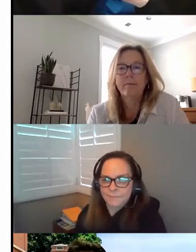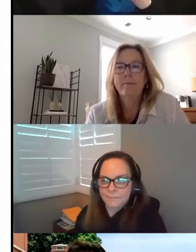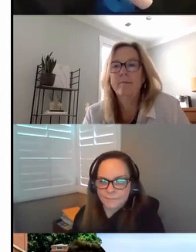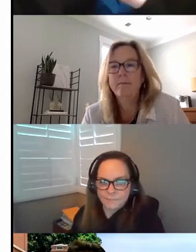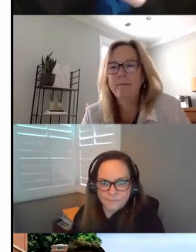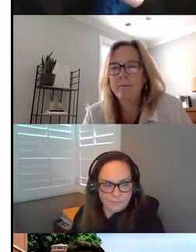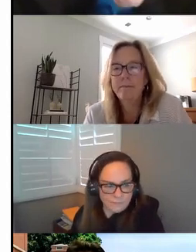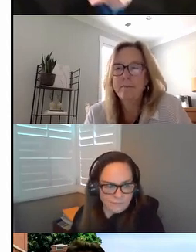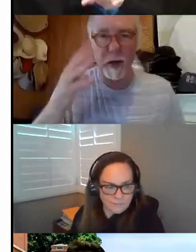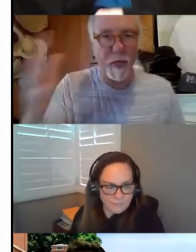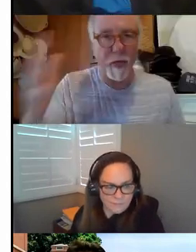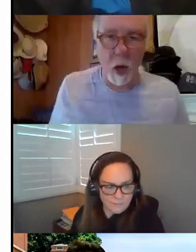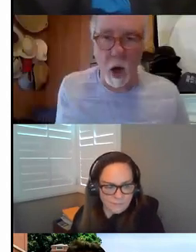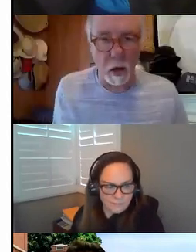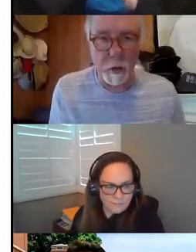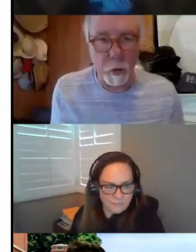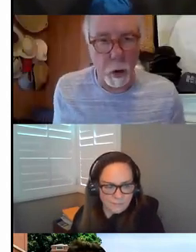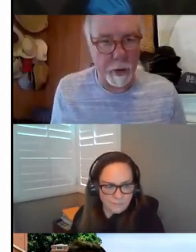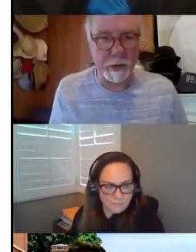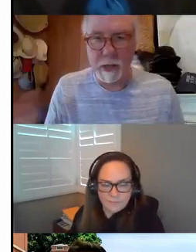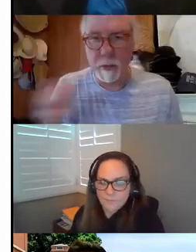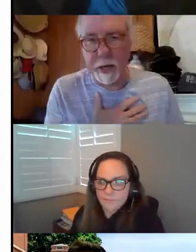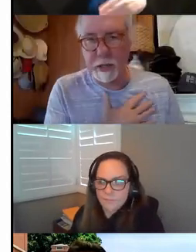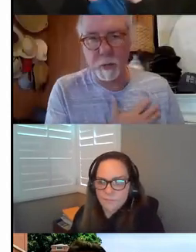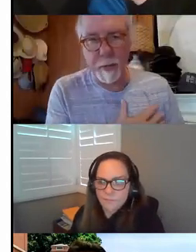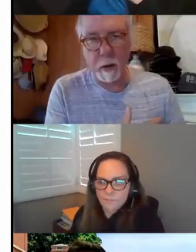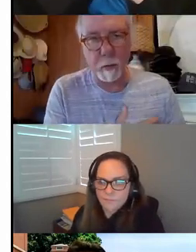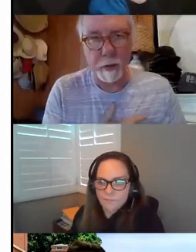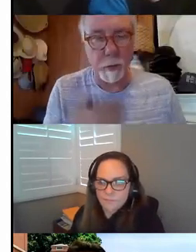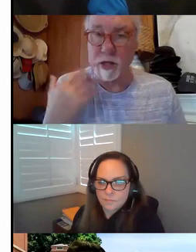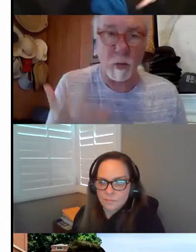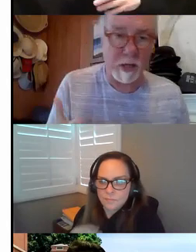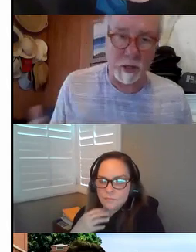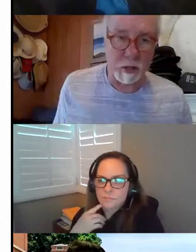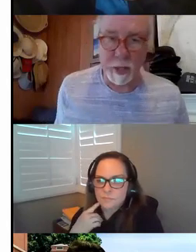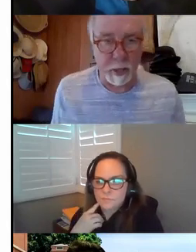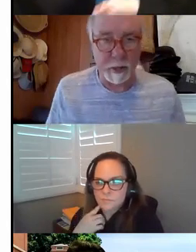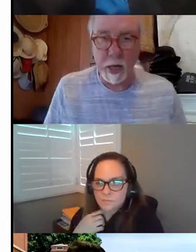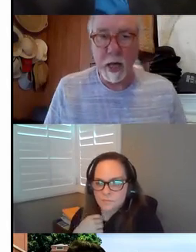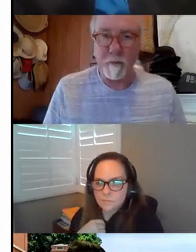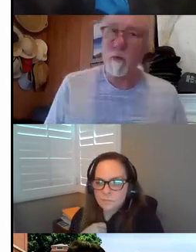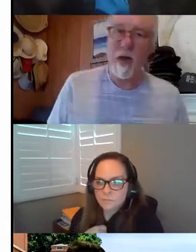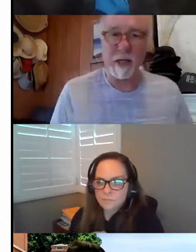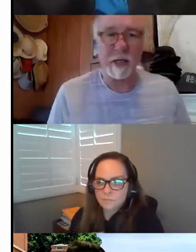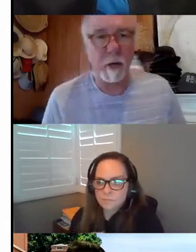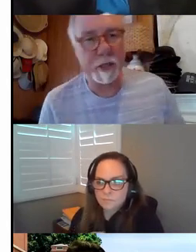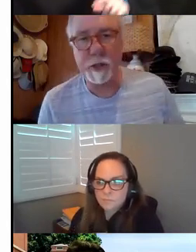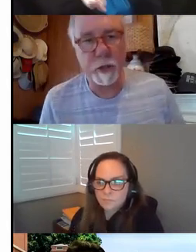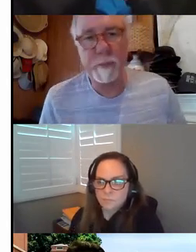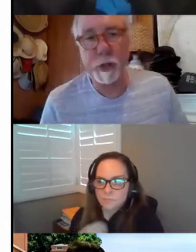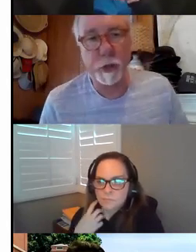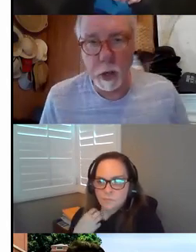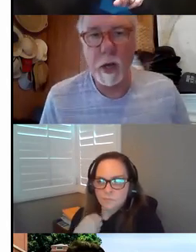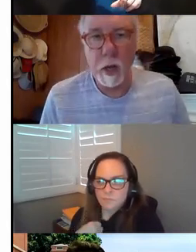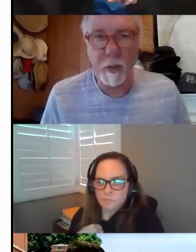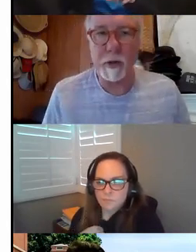Thank you. Well, first of I want to thank all of you who are participating in this webinar and with these questions, because if you've had these questions,